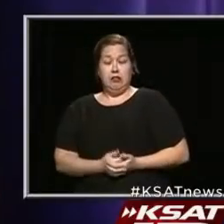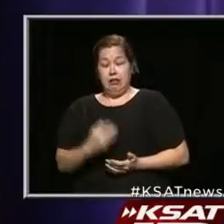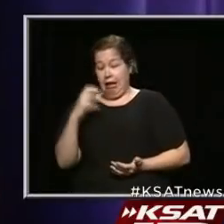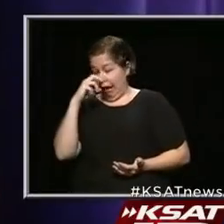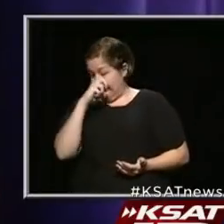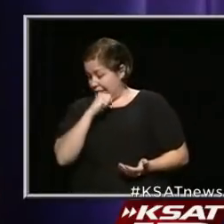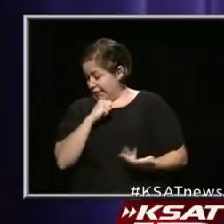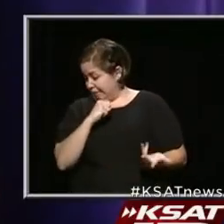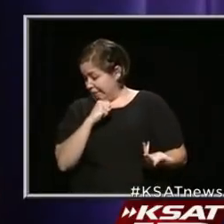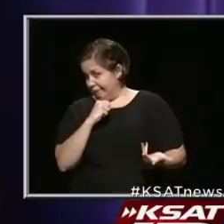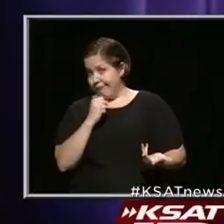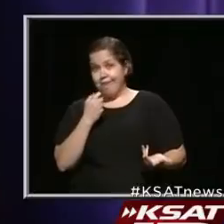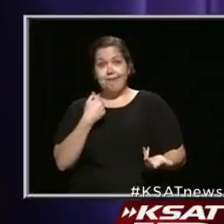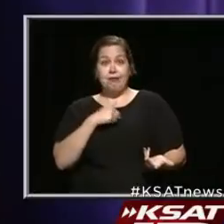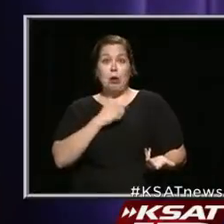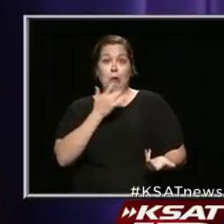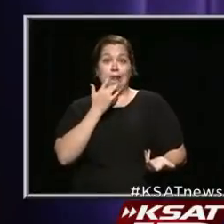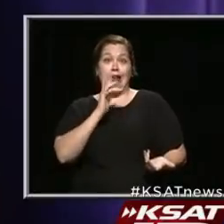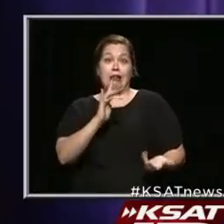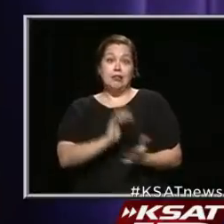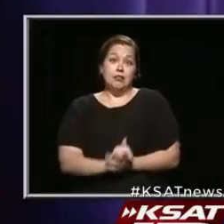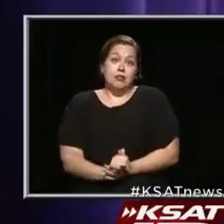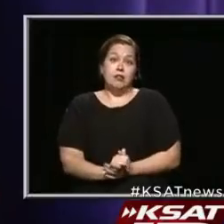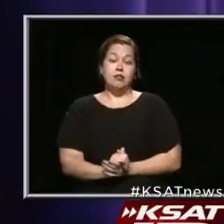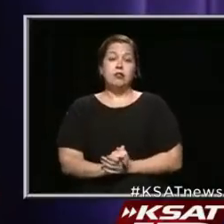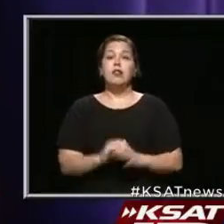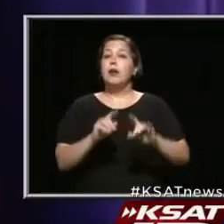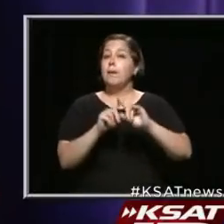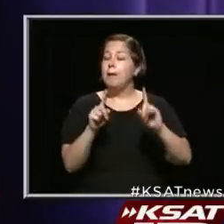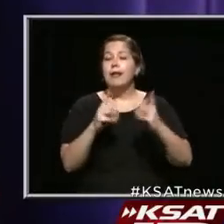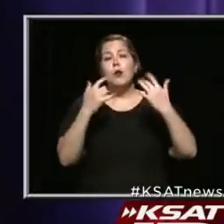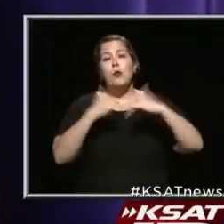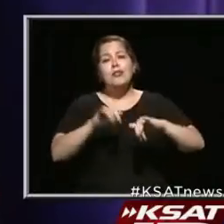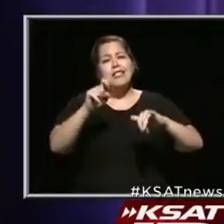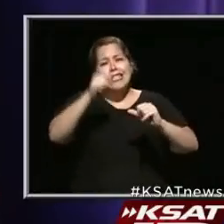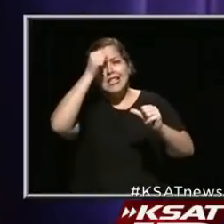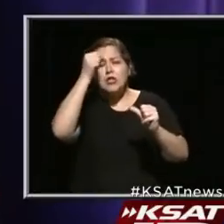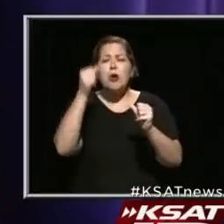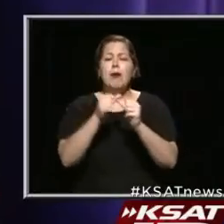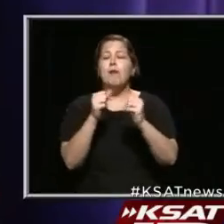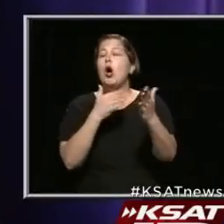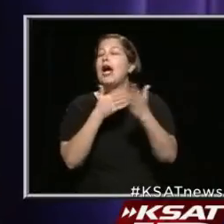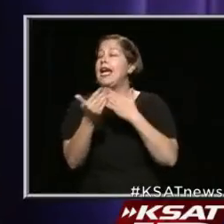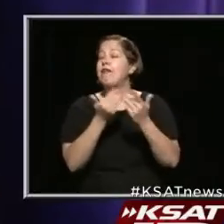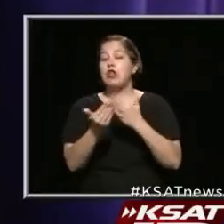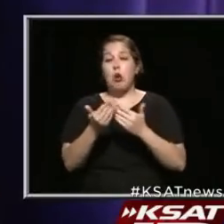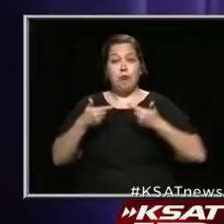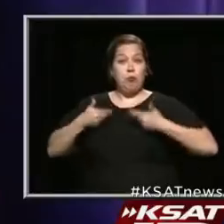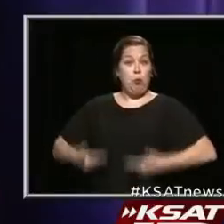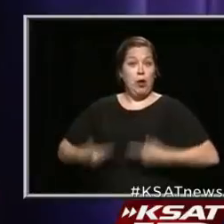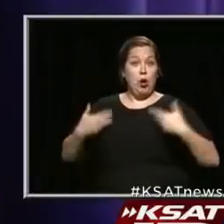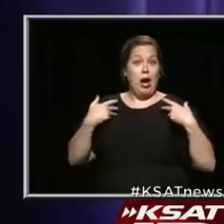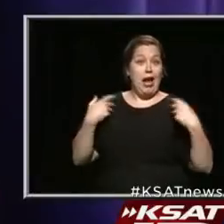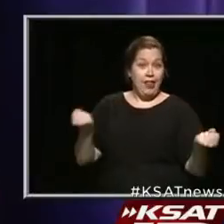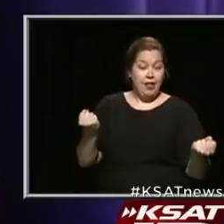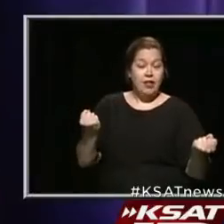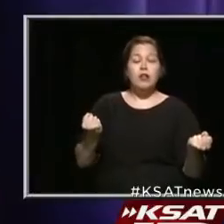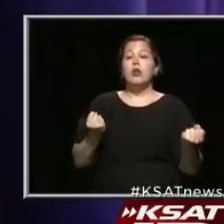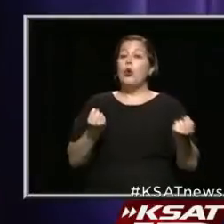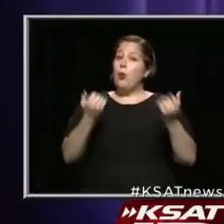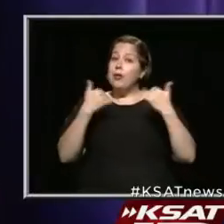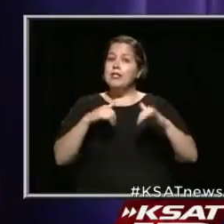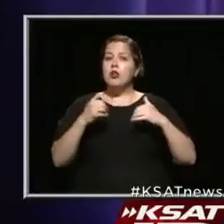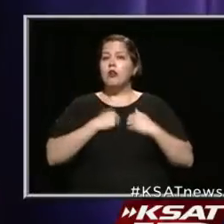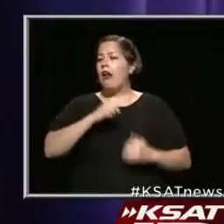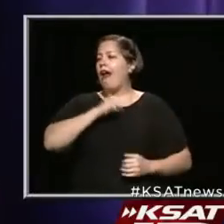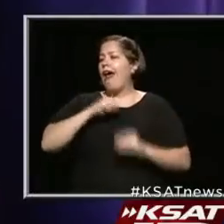we're fortunate to be that way. But we still have to remember, even though we're that way, we still can